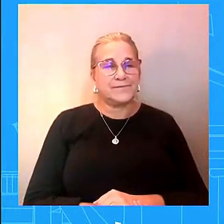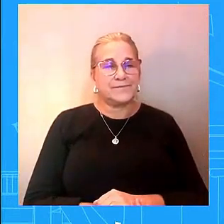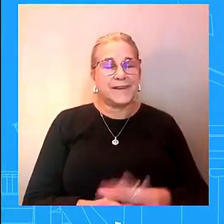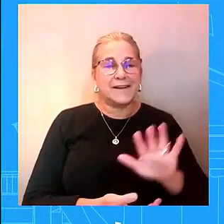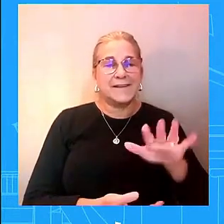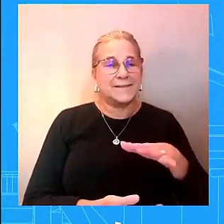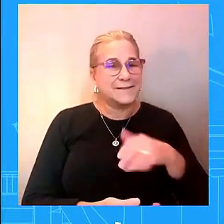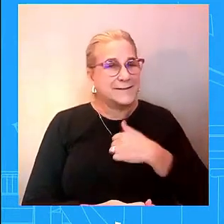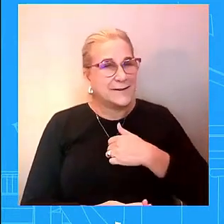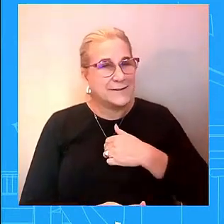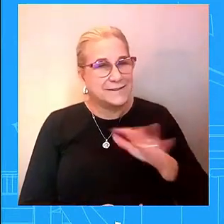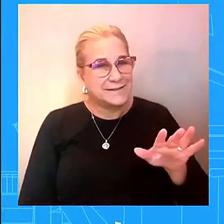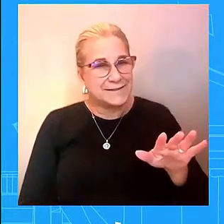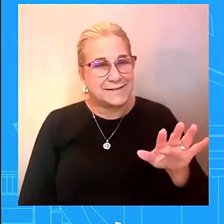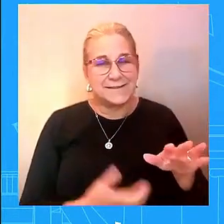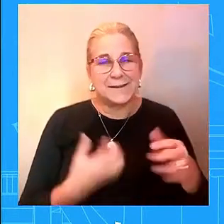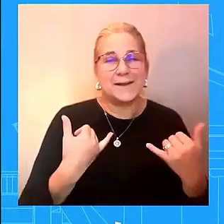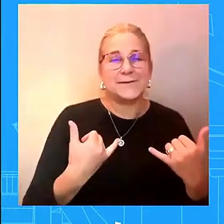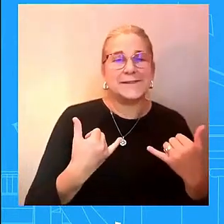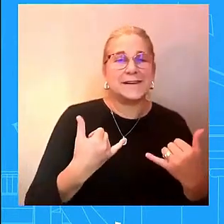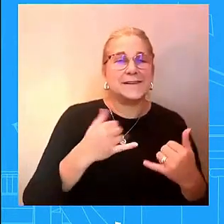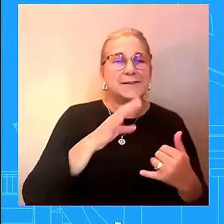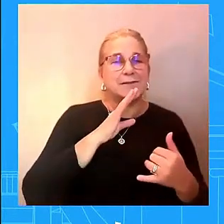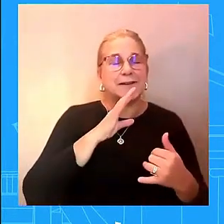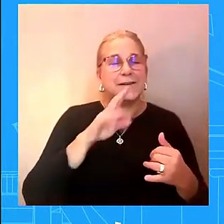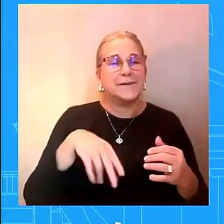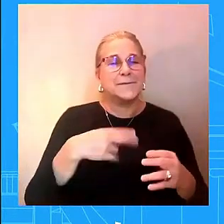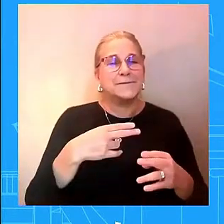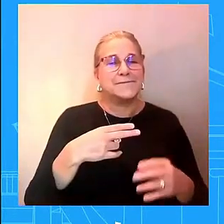very funny darlene very good joke